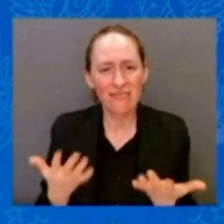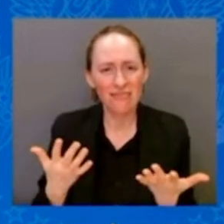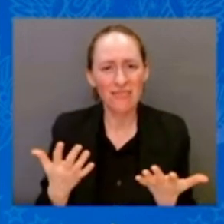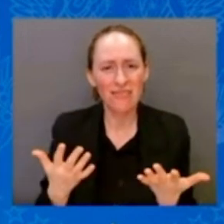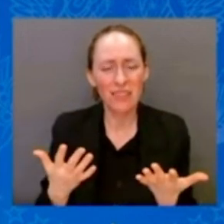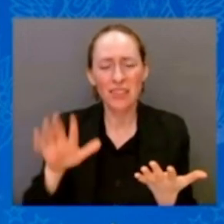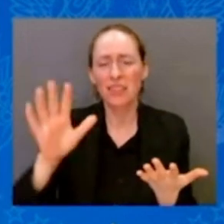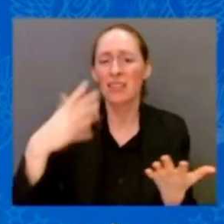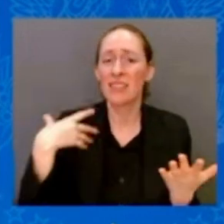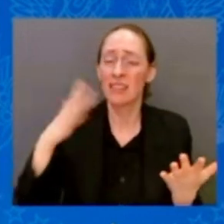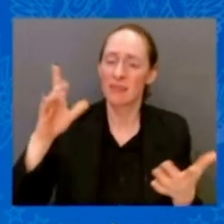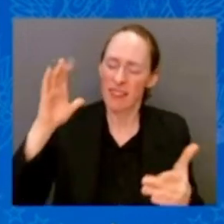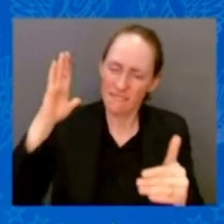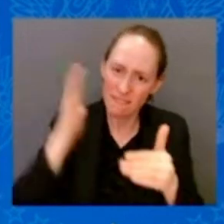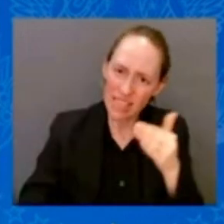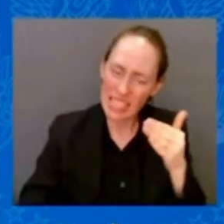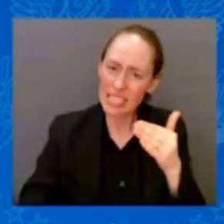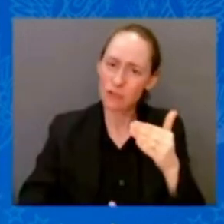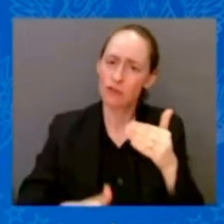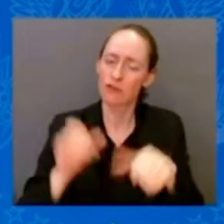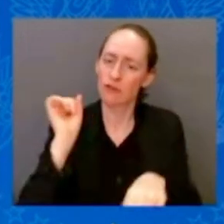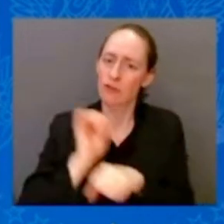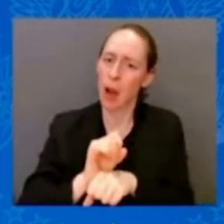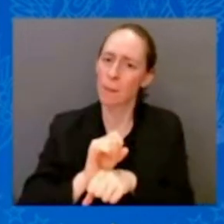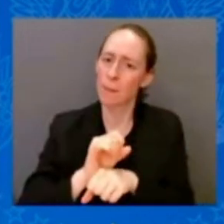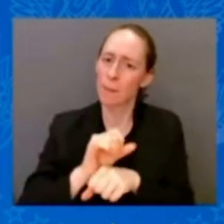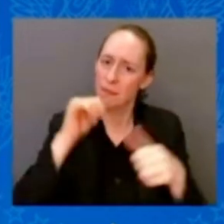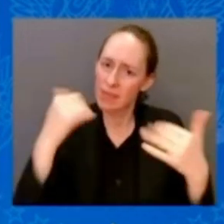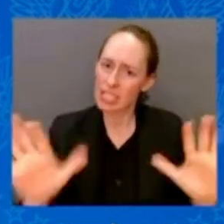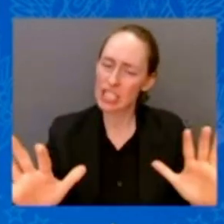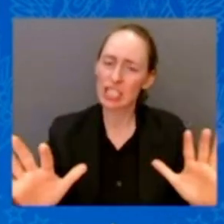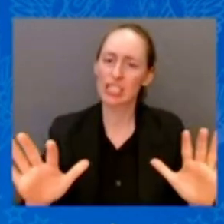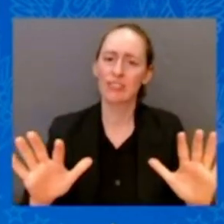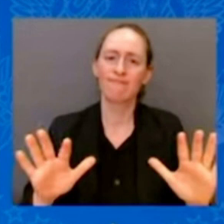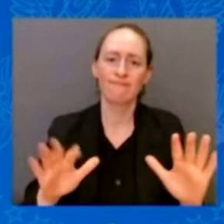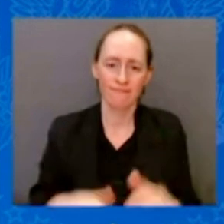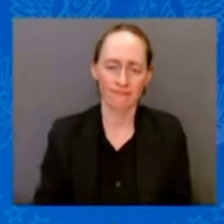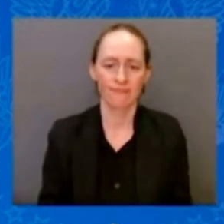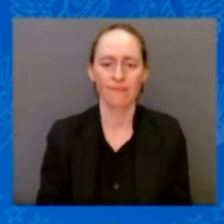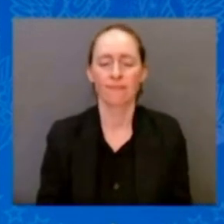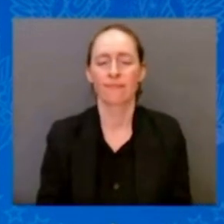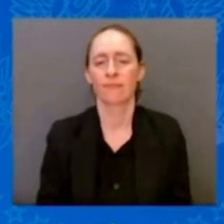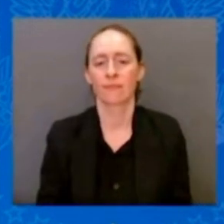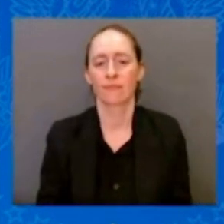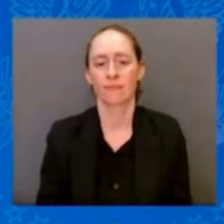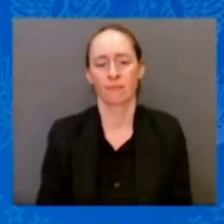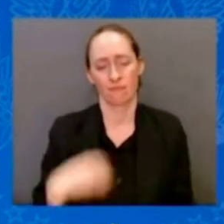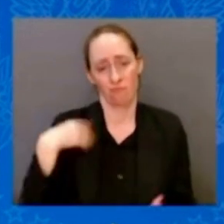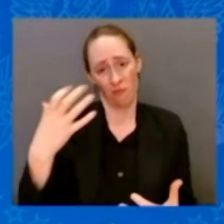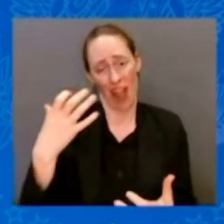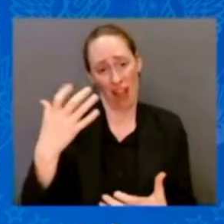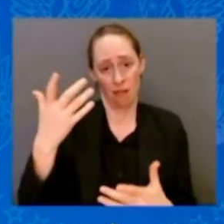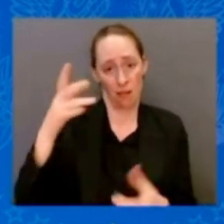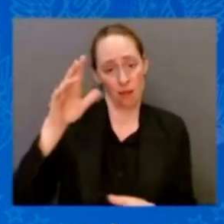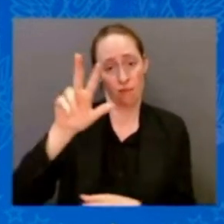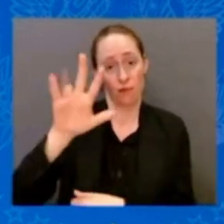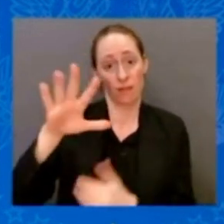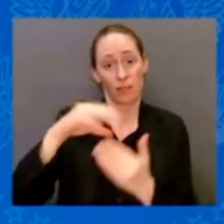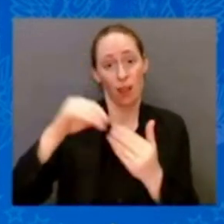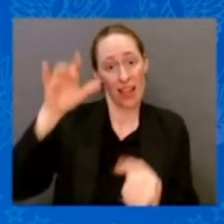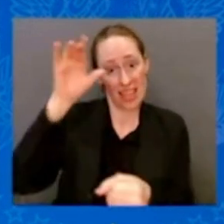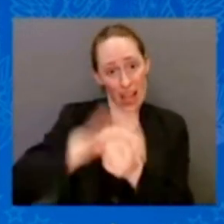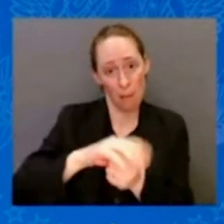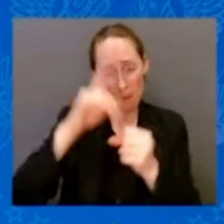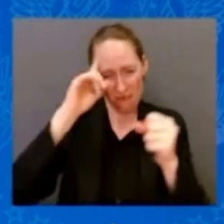And calf insulin, $35 a month for everyone who needs it. You know, we pay more — I know Charlie knows this — we